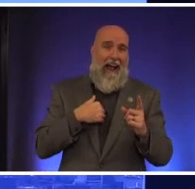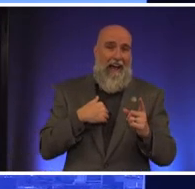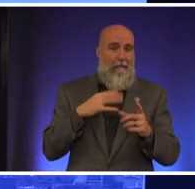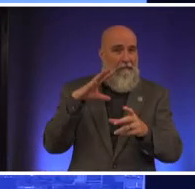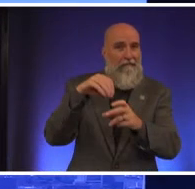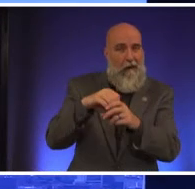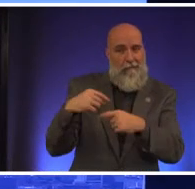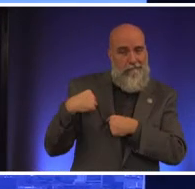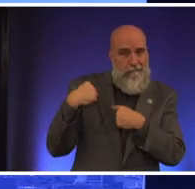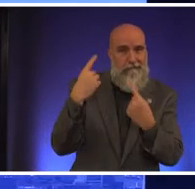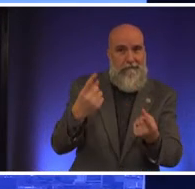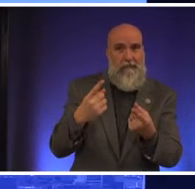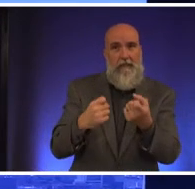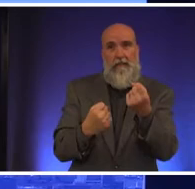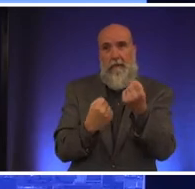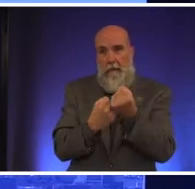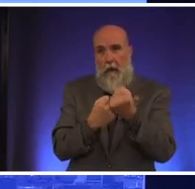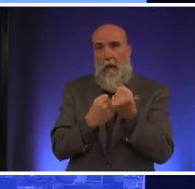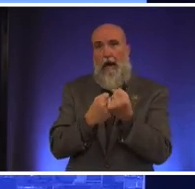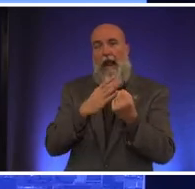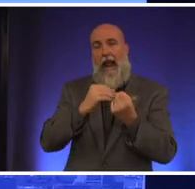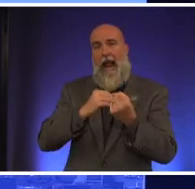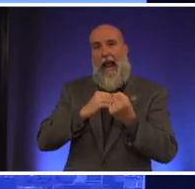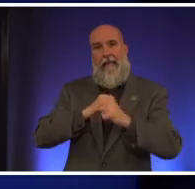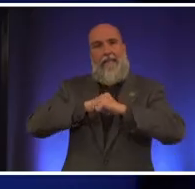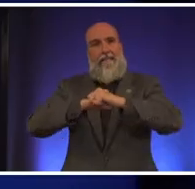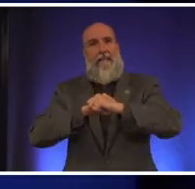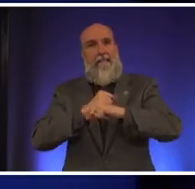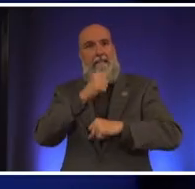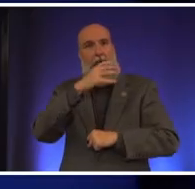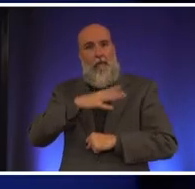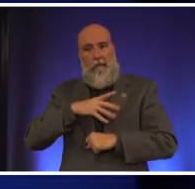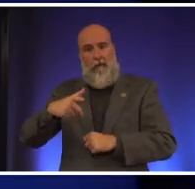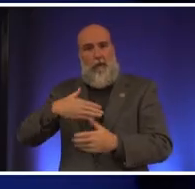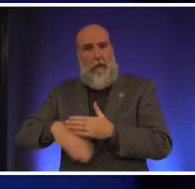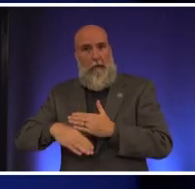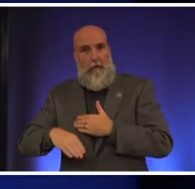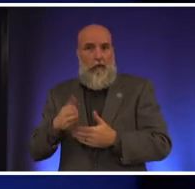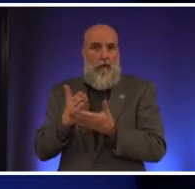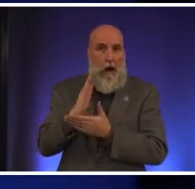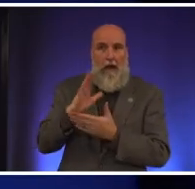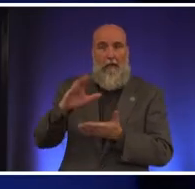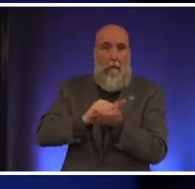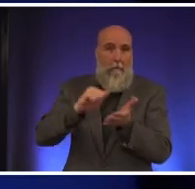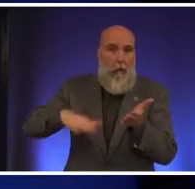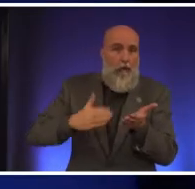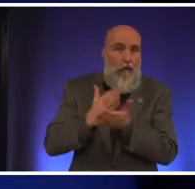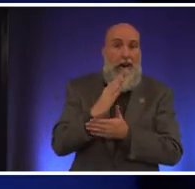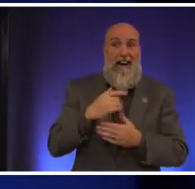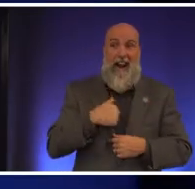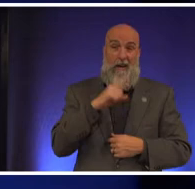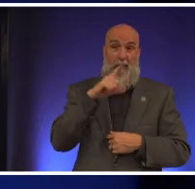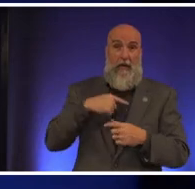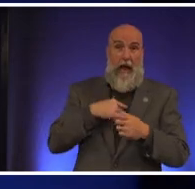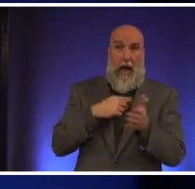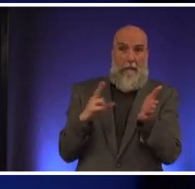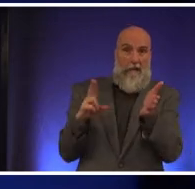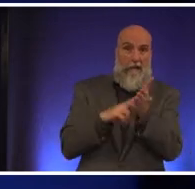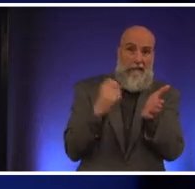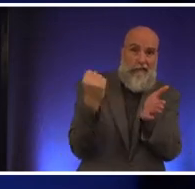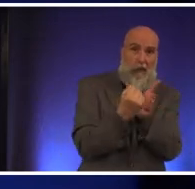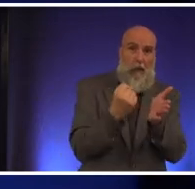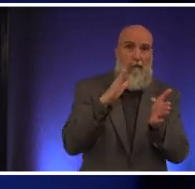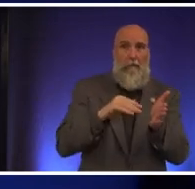of supporting and defending women's reproductive rights and abortion rights and in fact have been endorsed in this race by